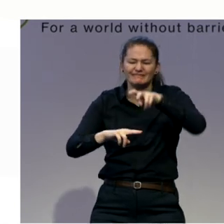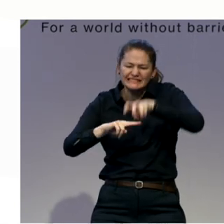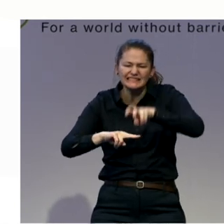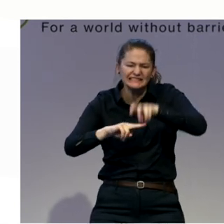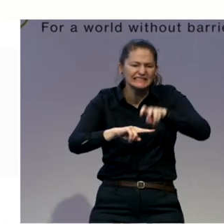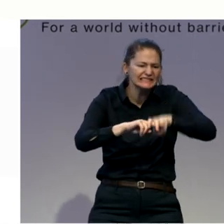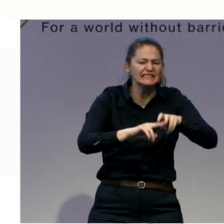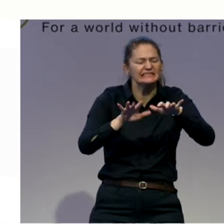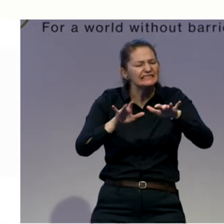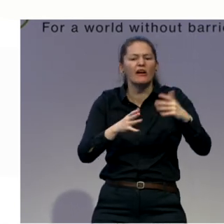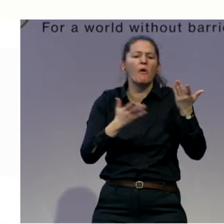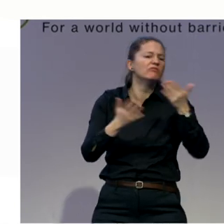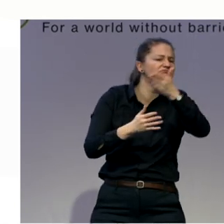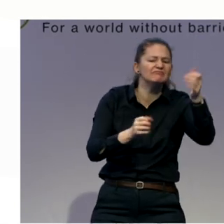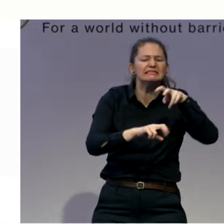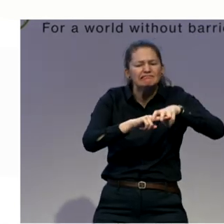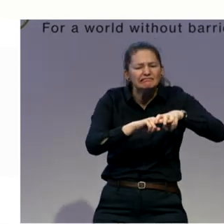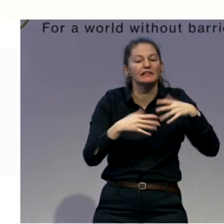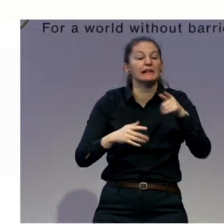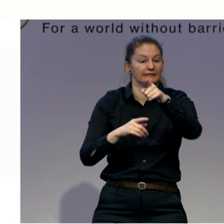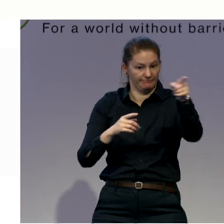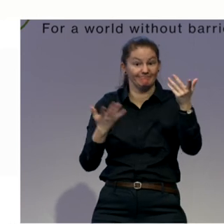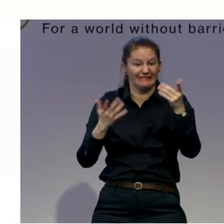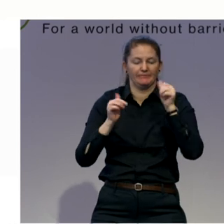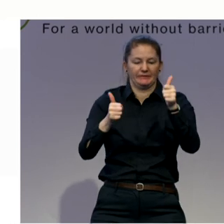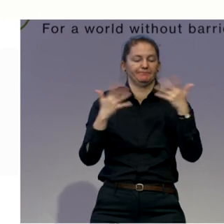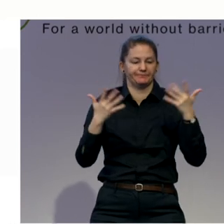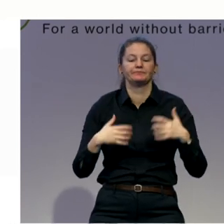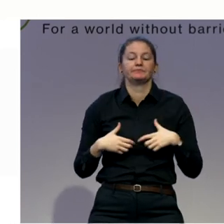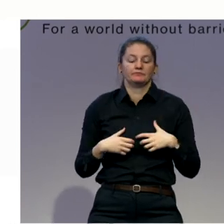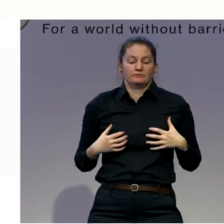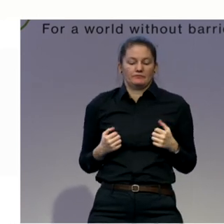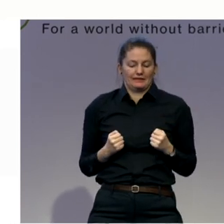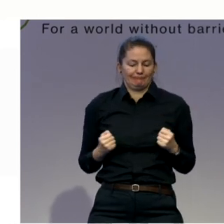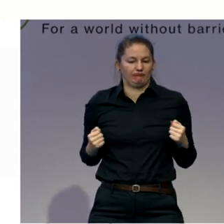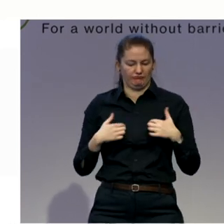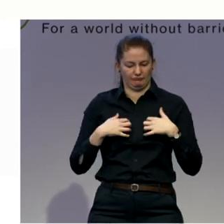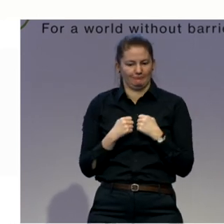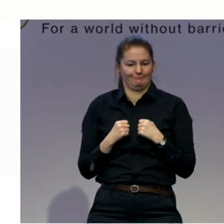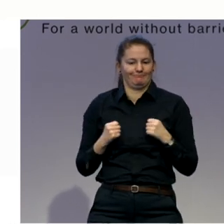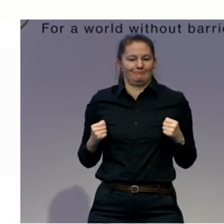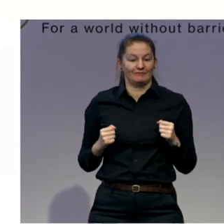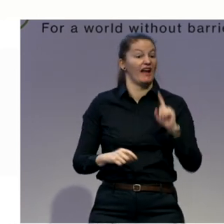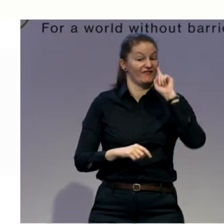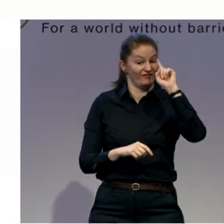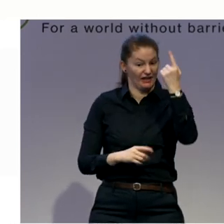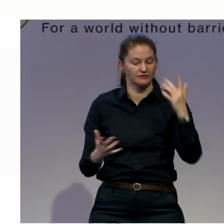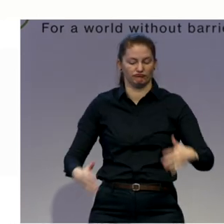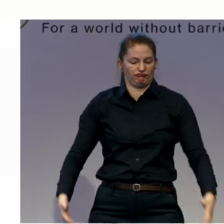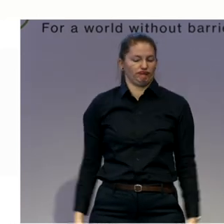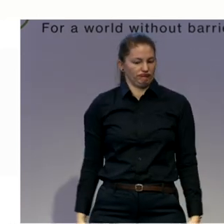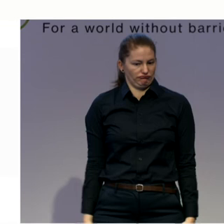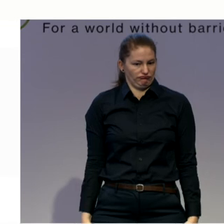So first, move your arms down and line them with your body. Now, flex your elbows.